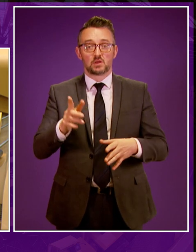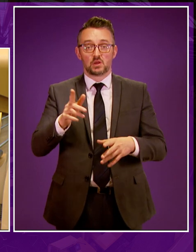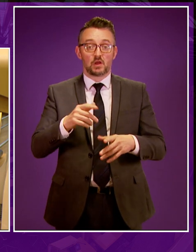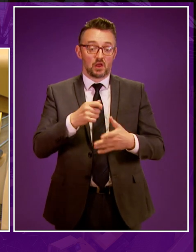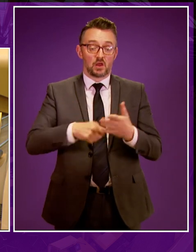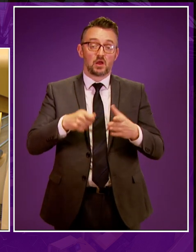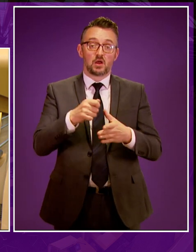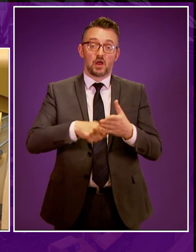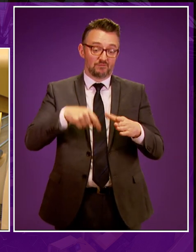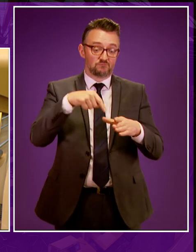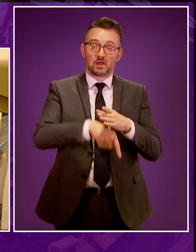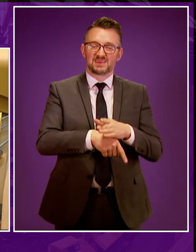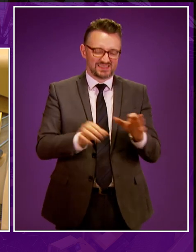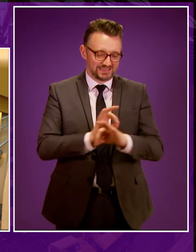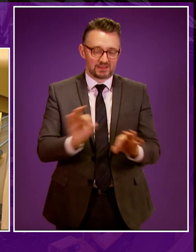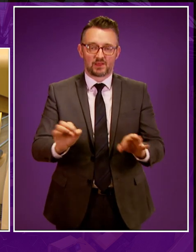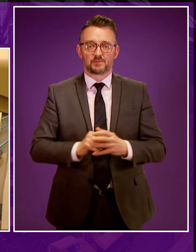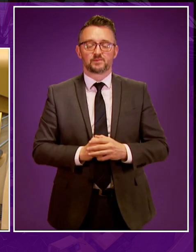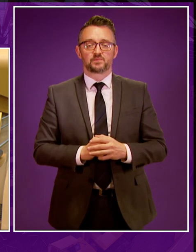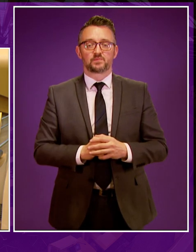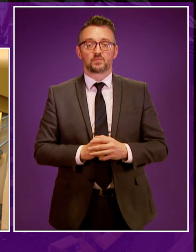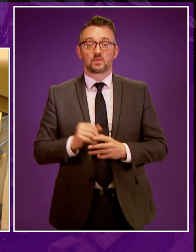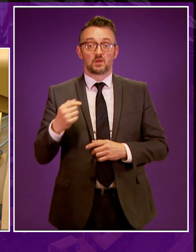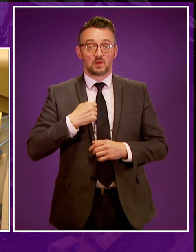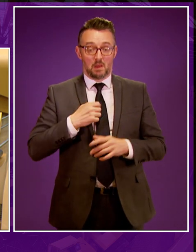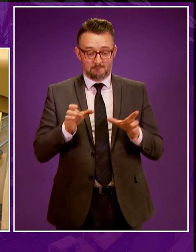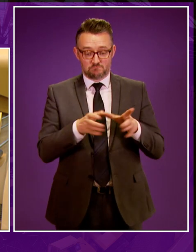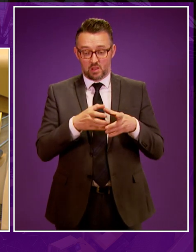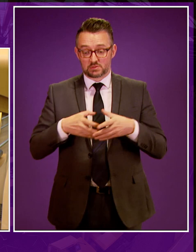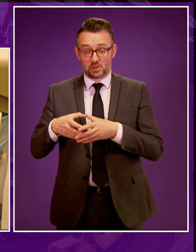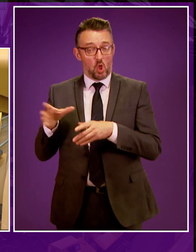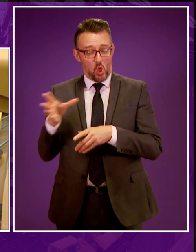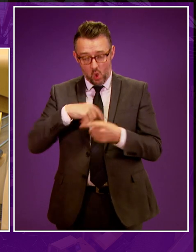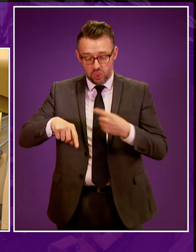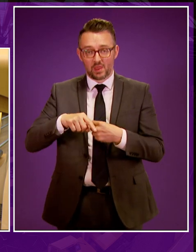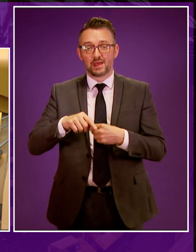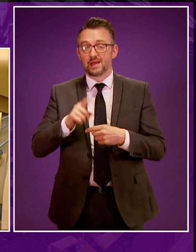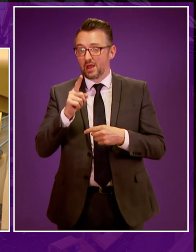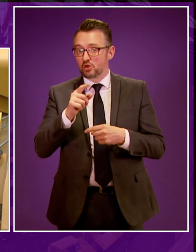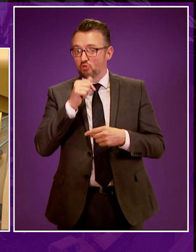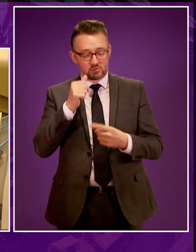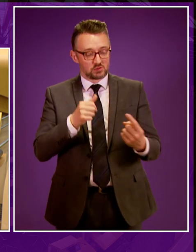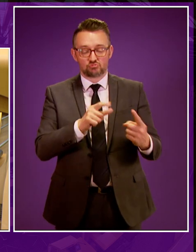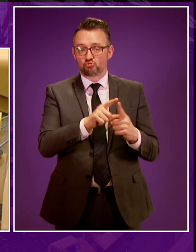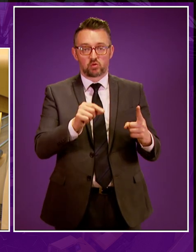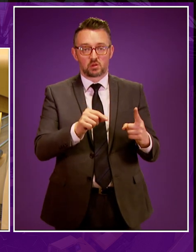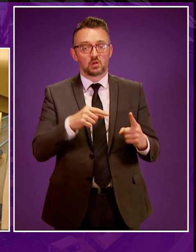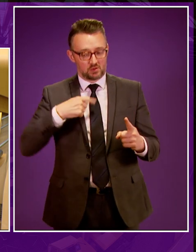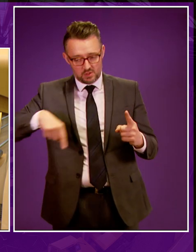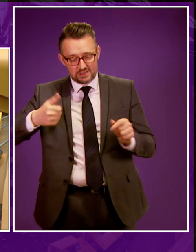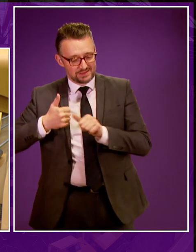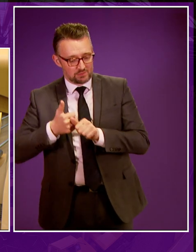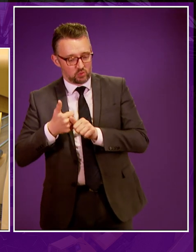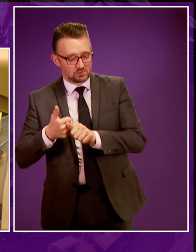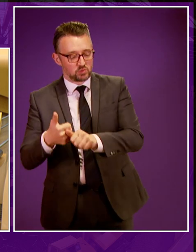no fracking in Scotland. All the parties in this chamber, except for the Tories, are in favour of this action,